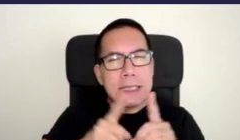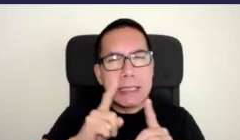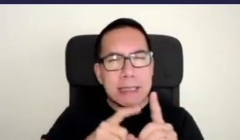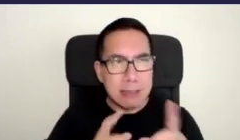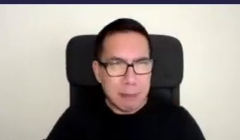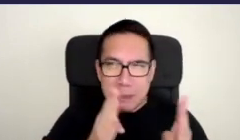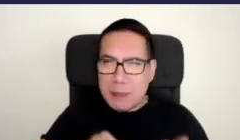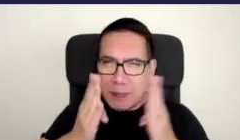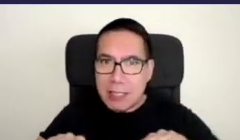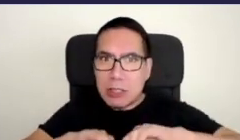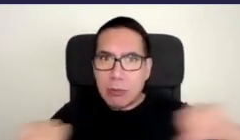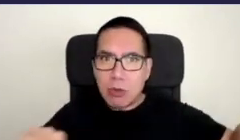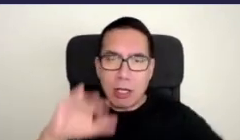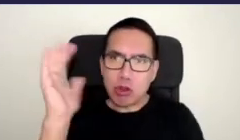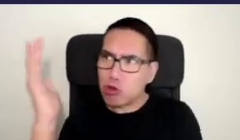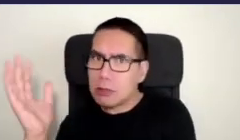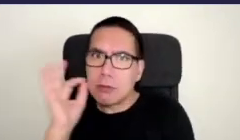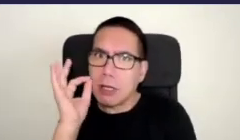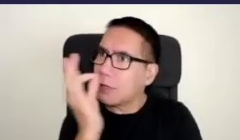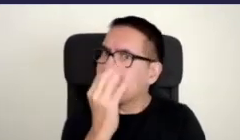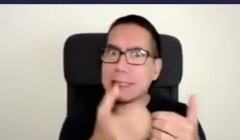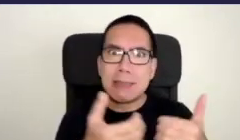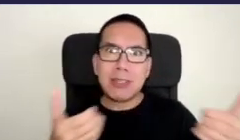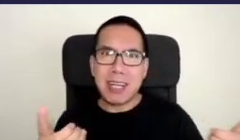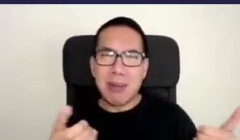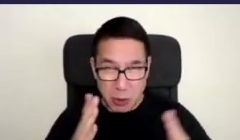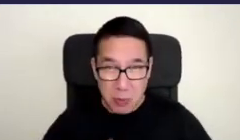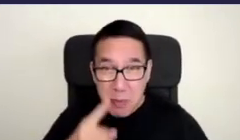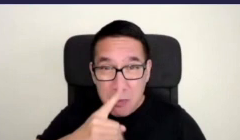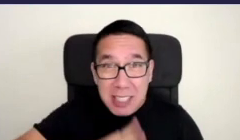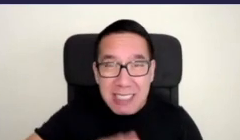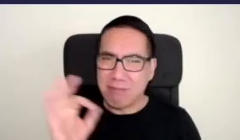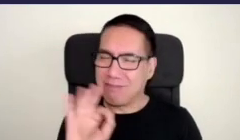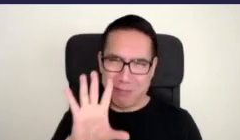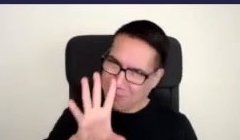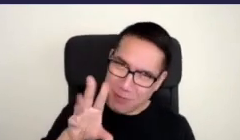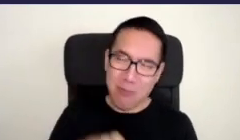which is absolutely not what humans need because we are a part of nature